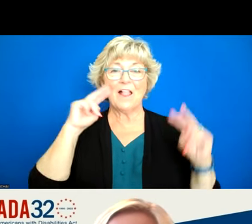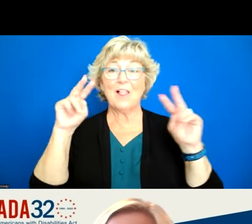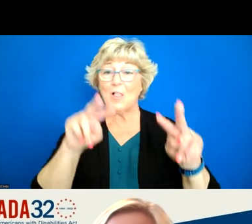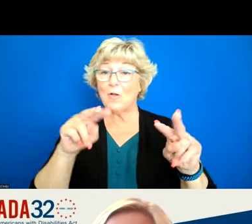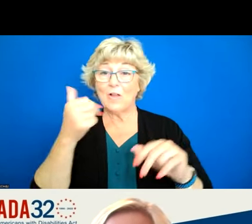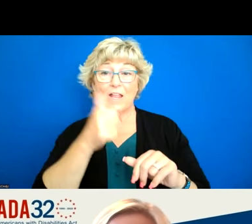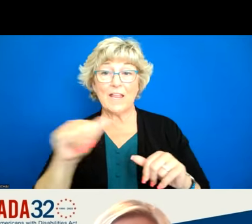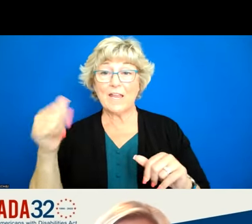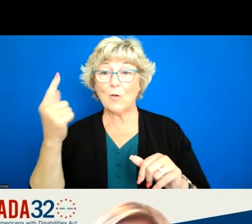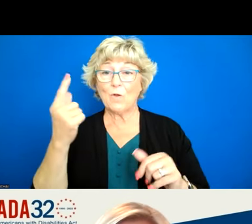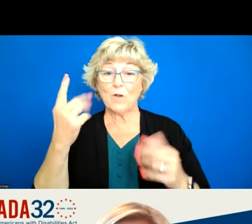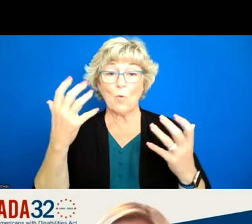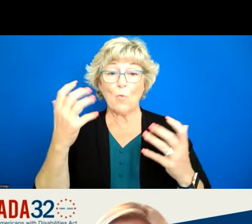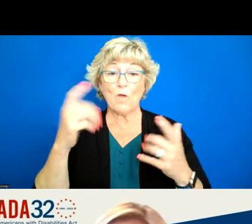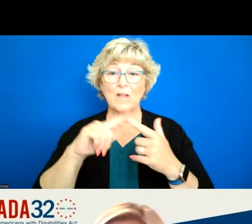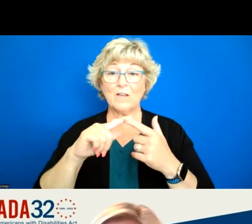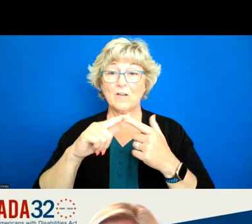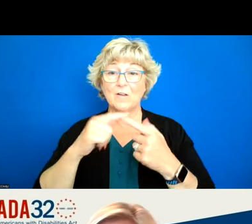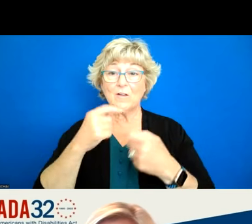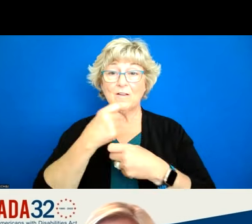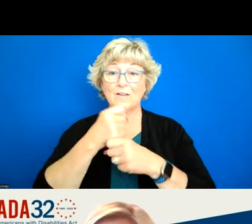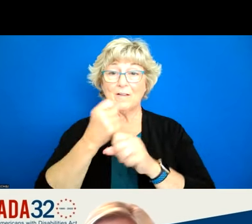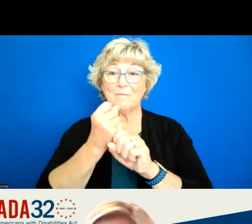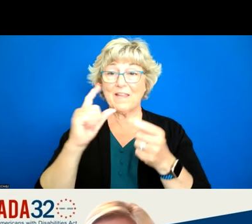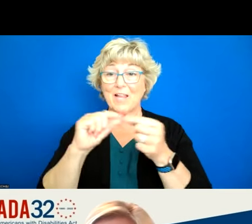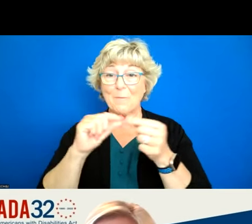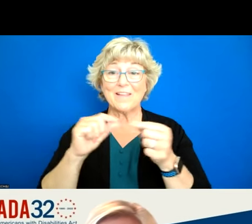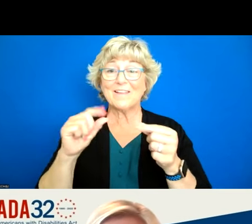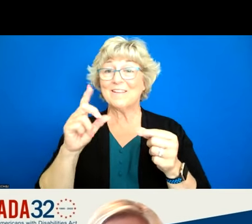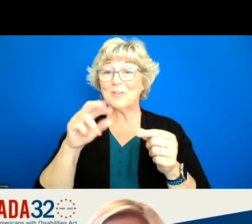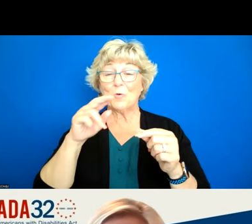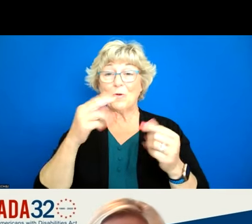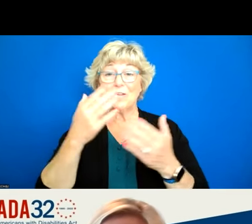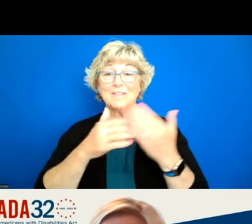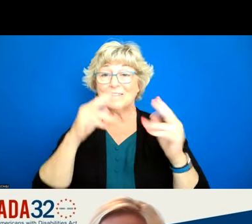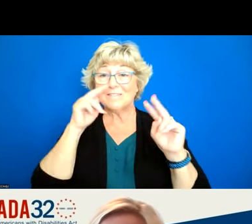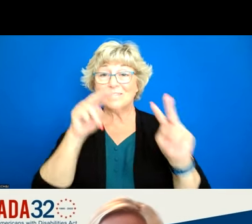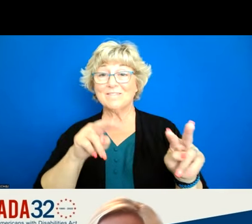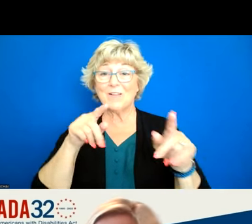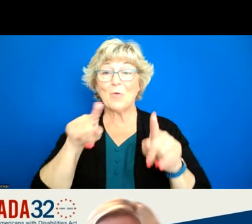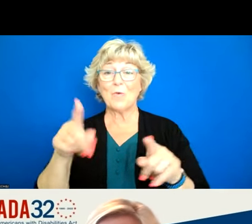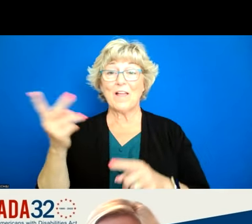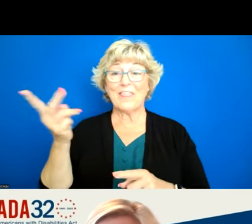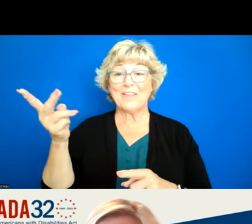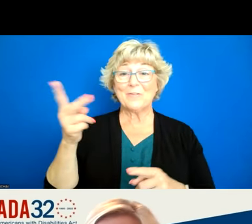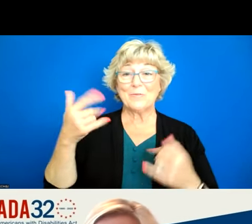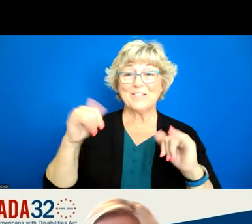anybody want to make um a comment or observation while we have christine and cam with us